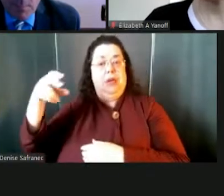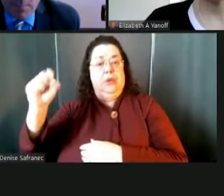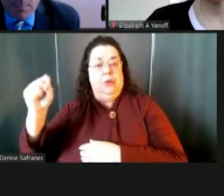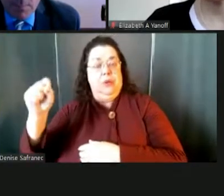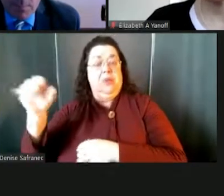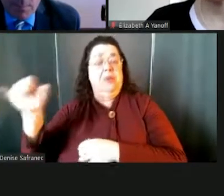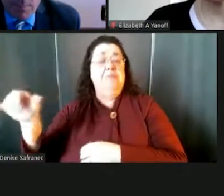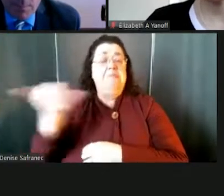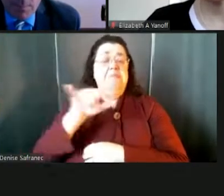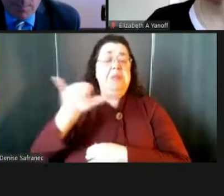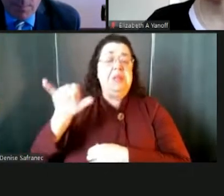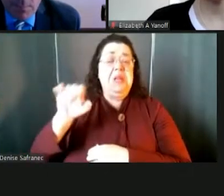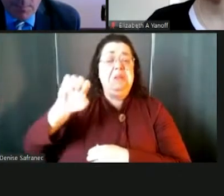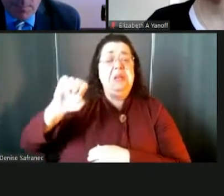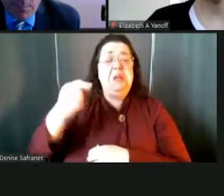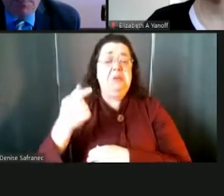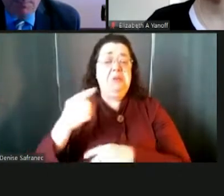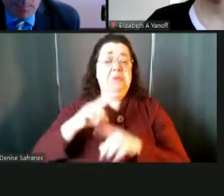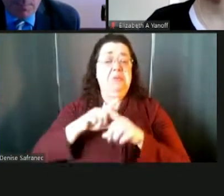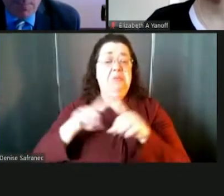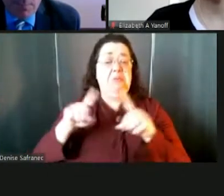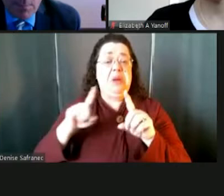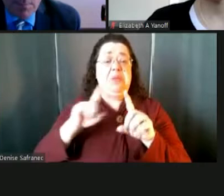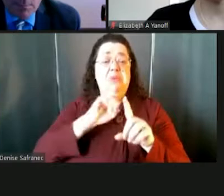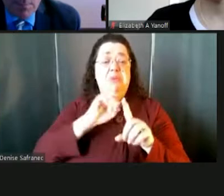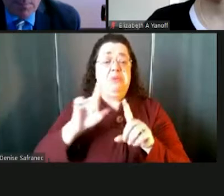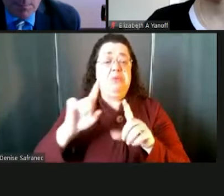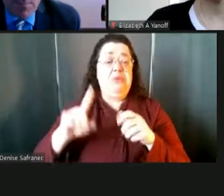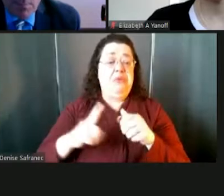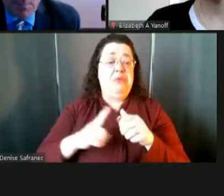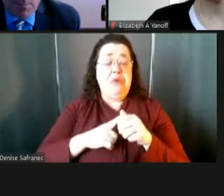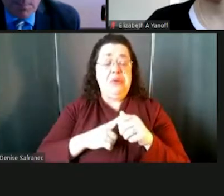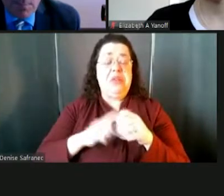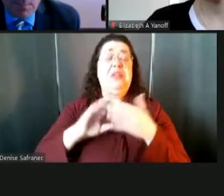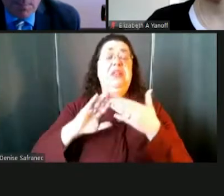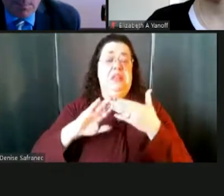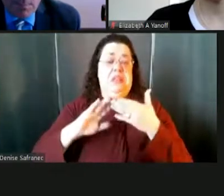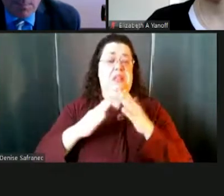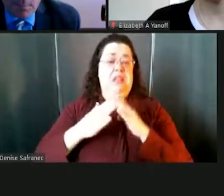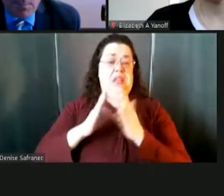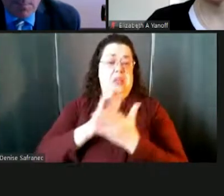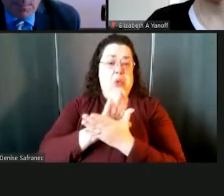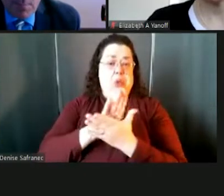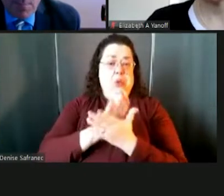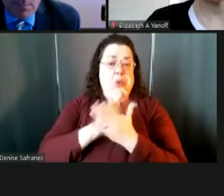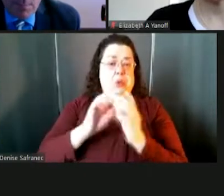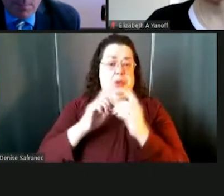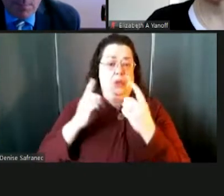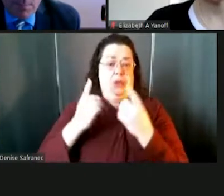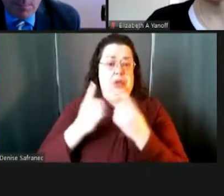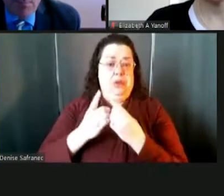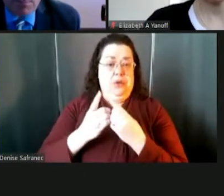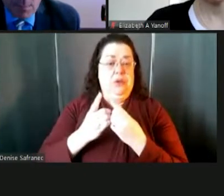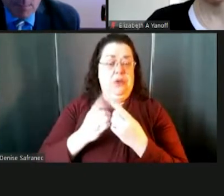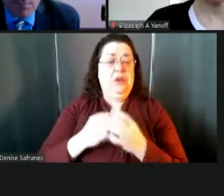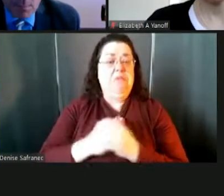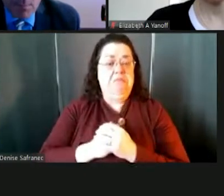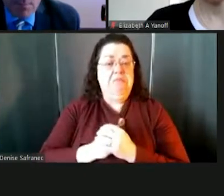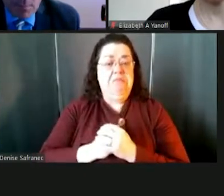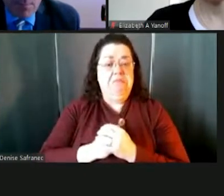Greenbush, but the differences in our demographics. We're a small city school. And so that brings with it some